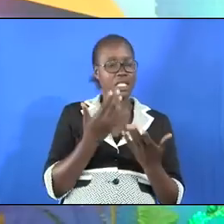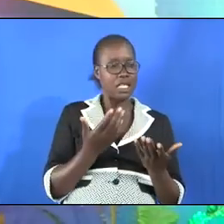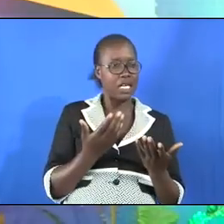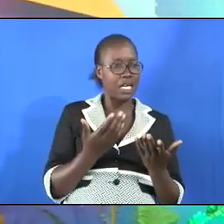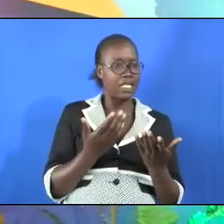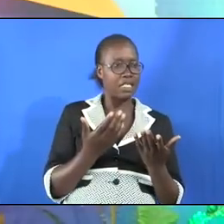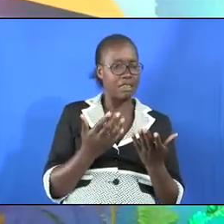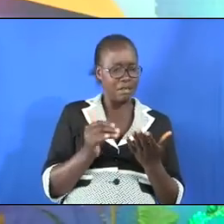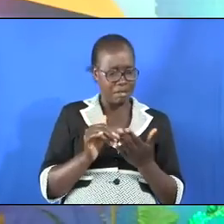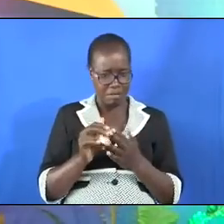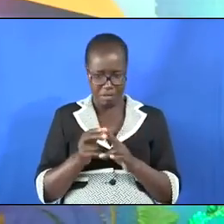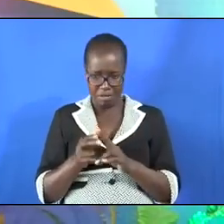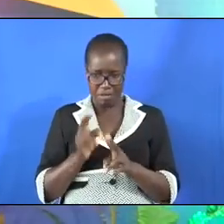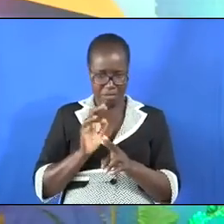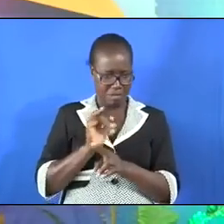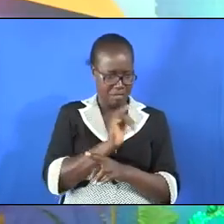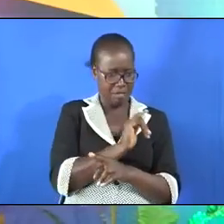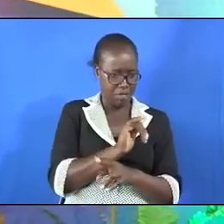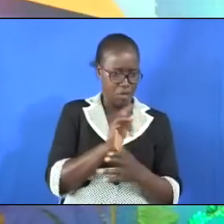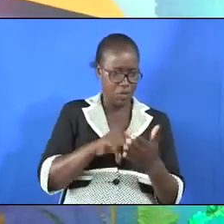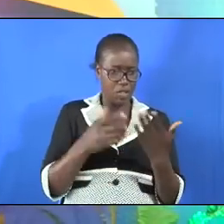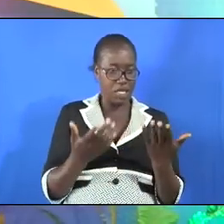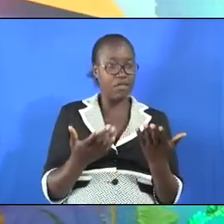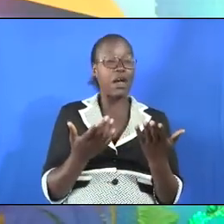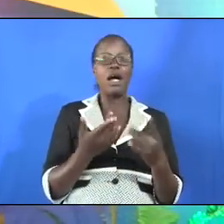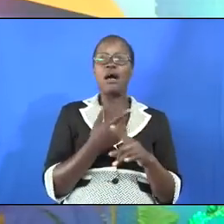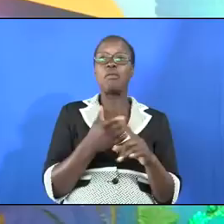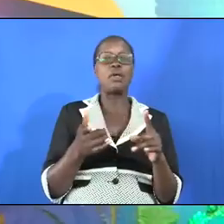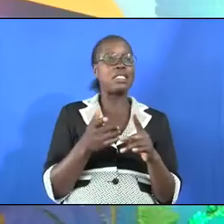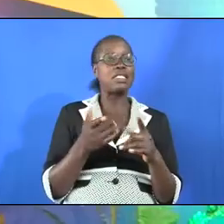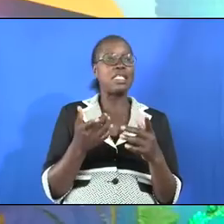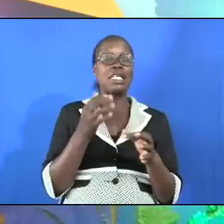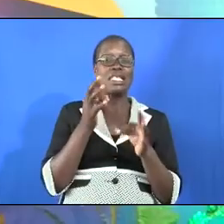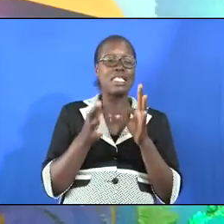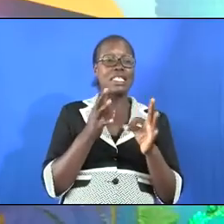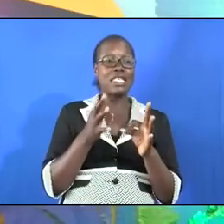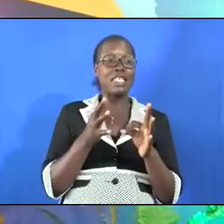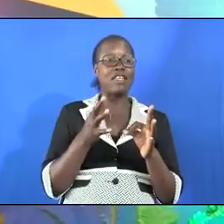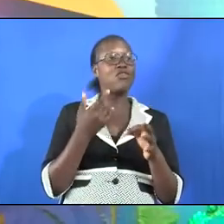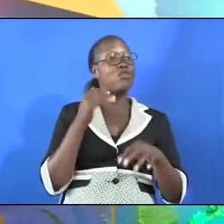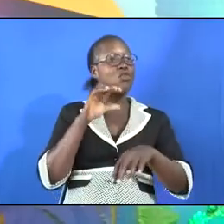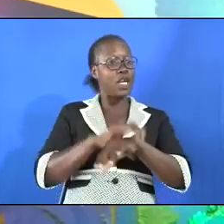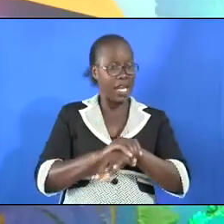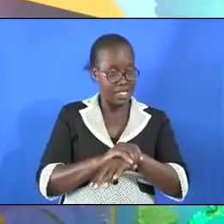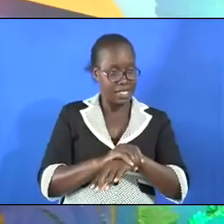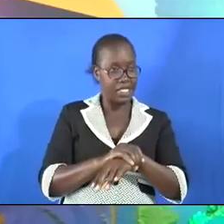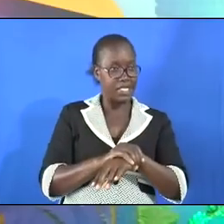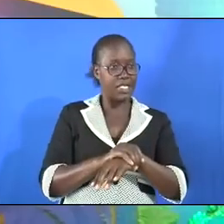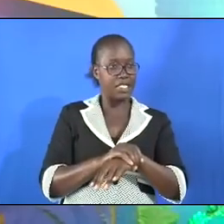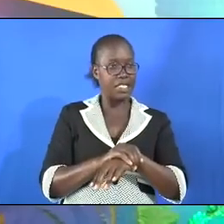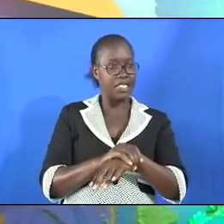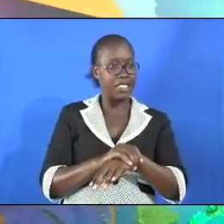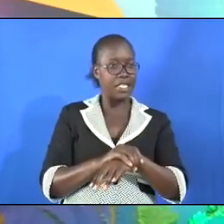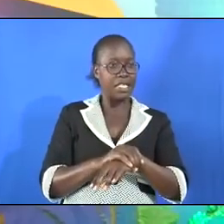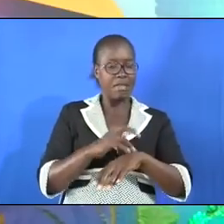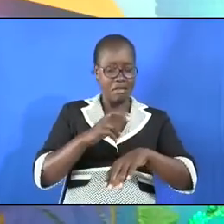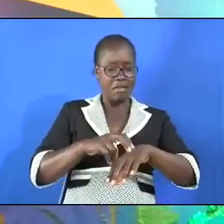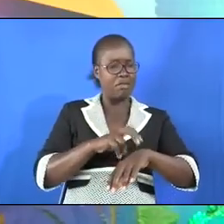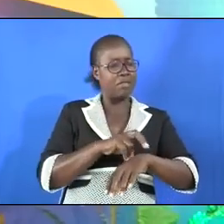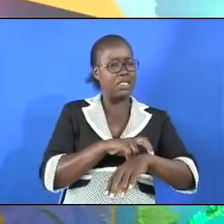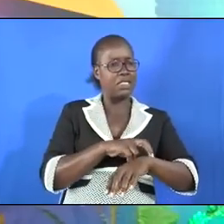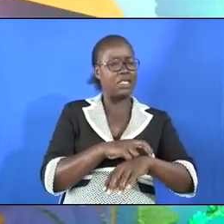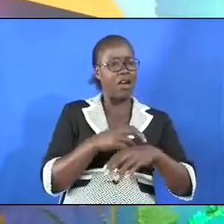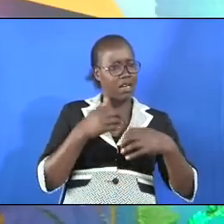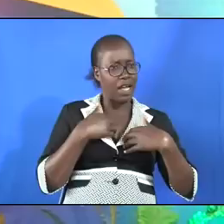one and needed to be isolated. Whatever the case, if it was in Israel, if you are not to have some tendencies of having